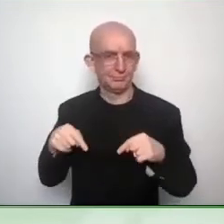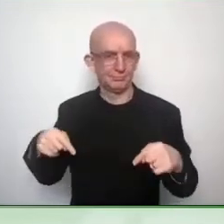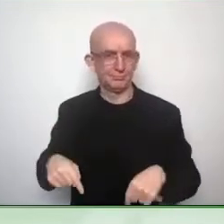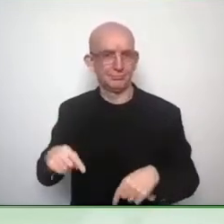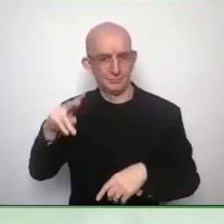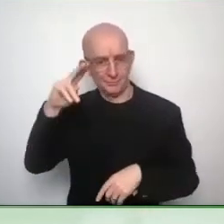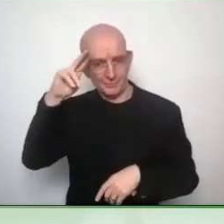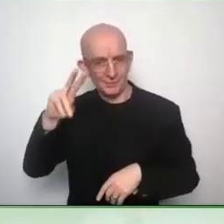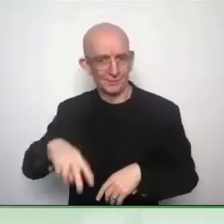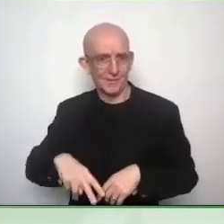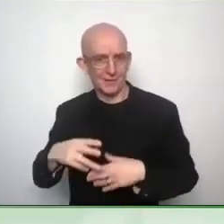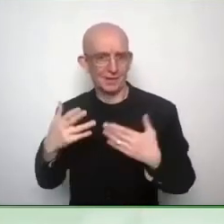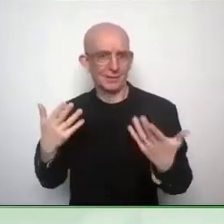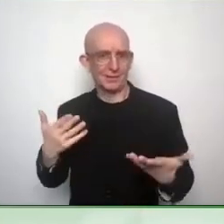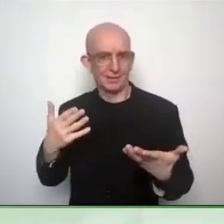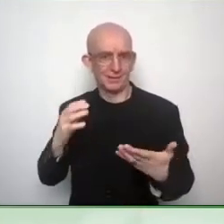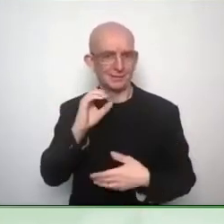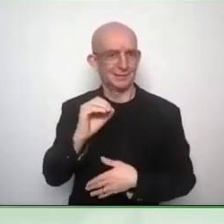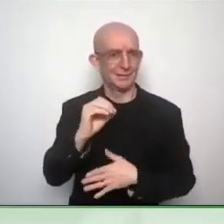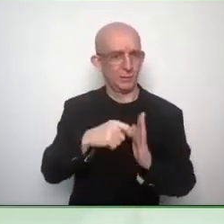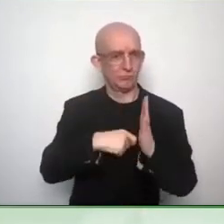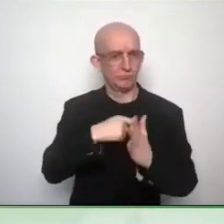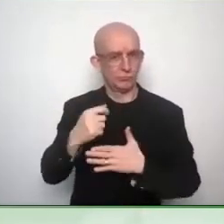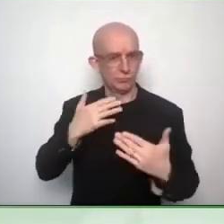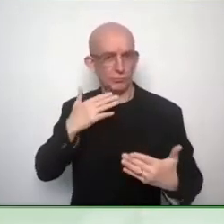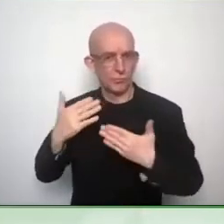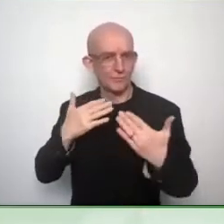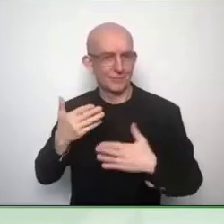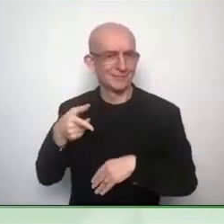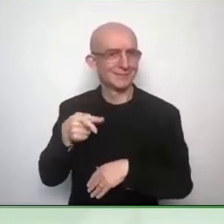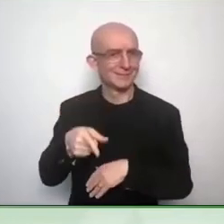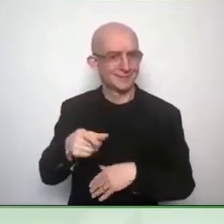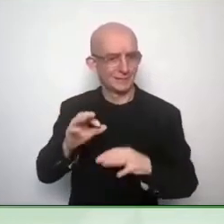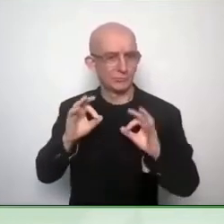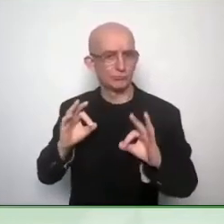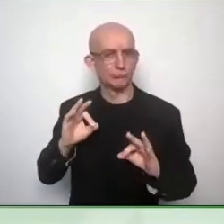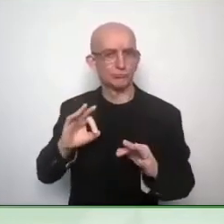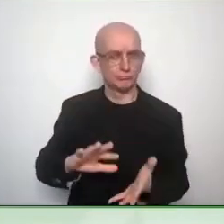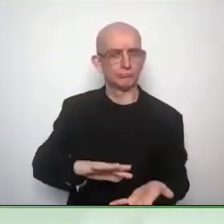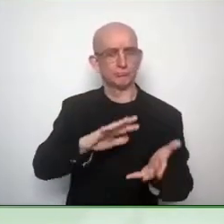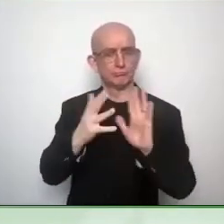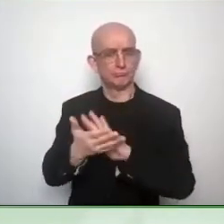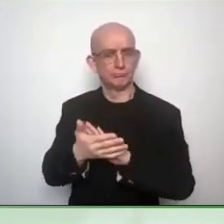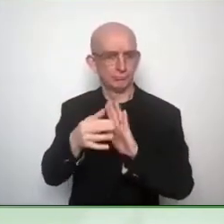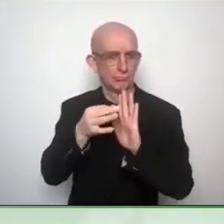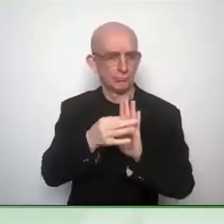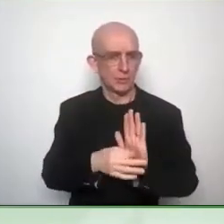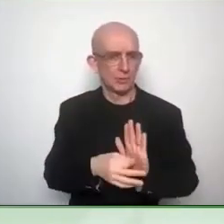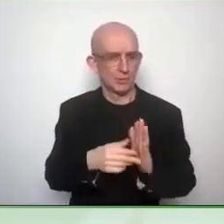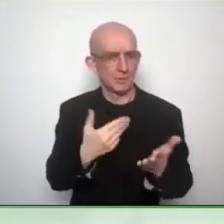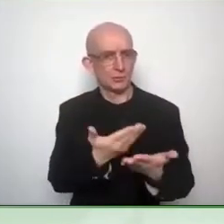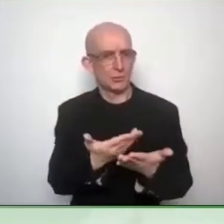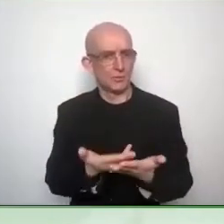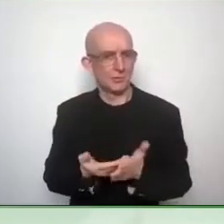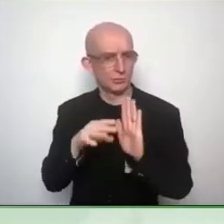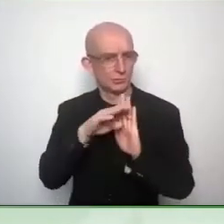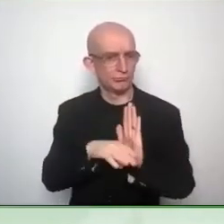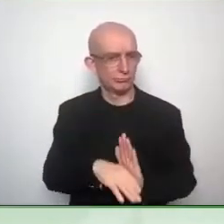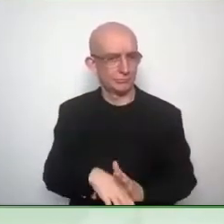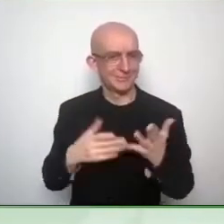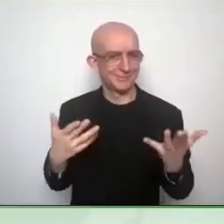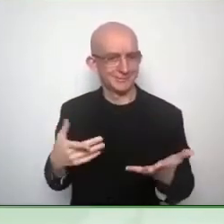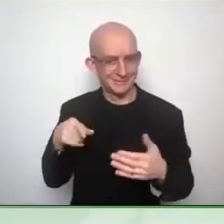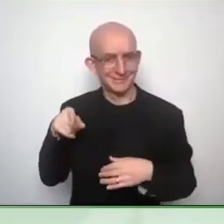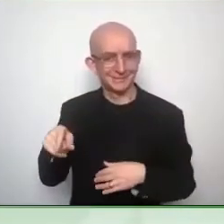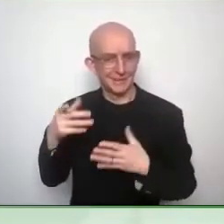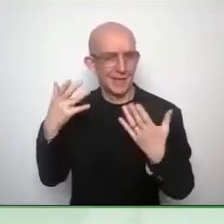where companies have the opportunities to showcase their prototypes and innovative products.